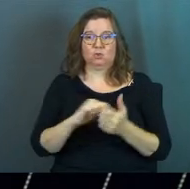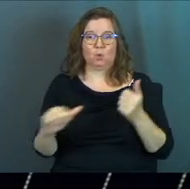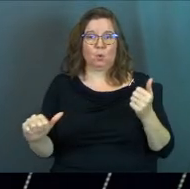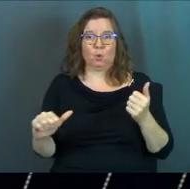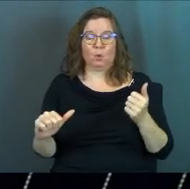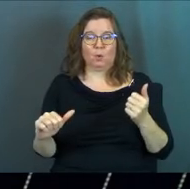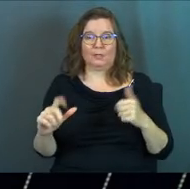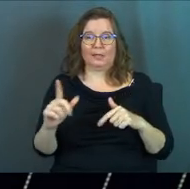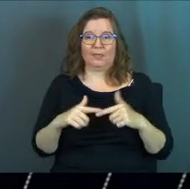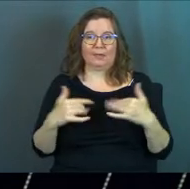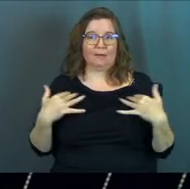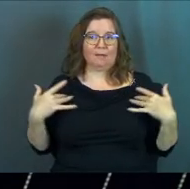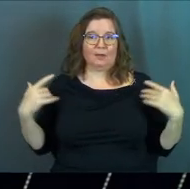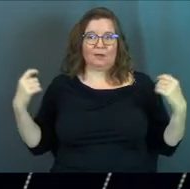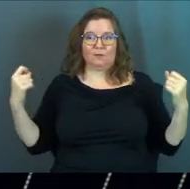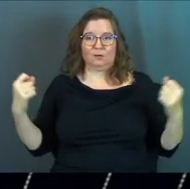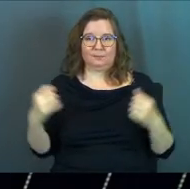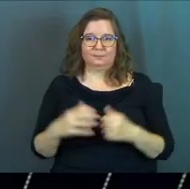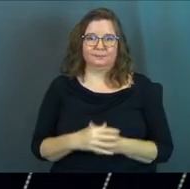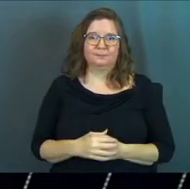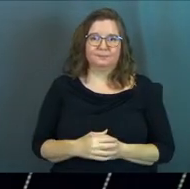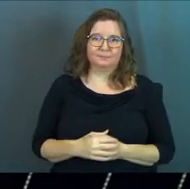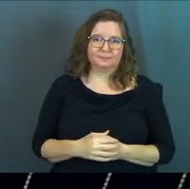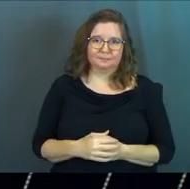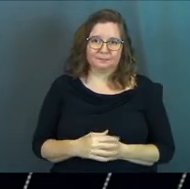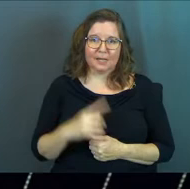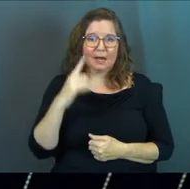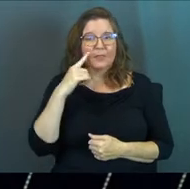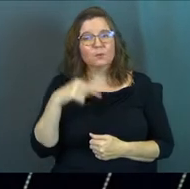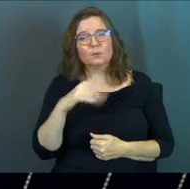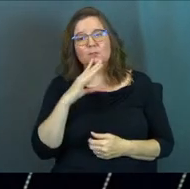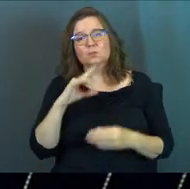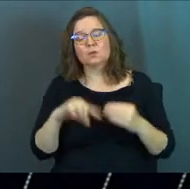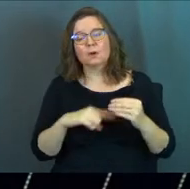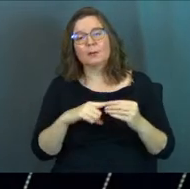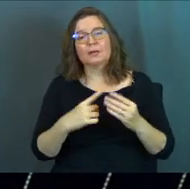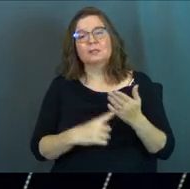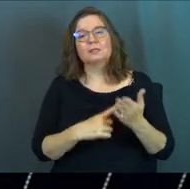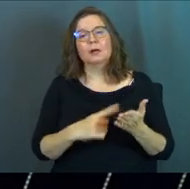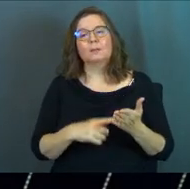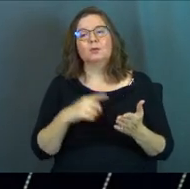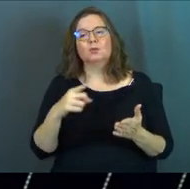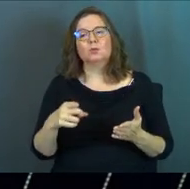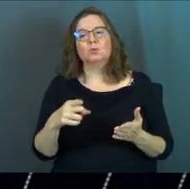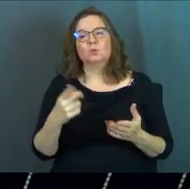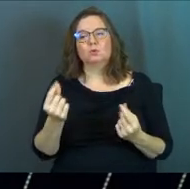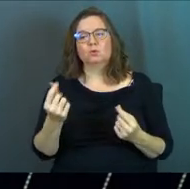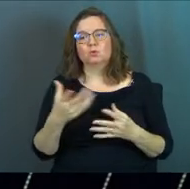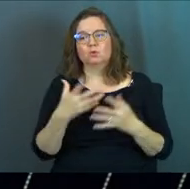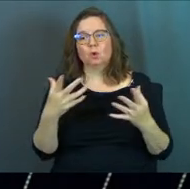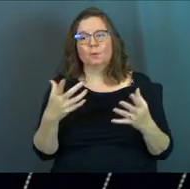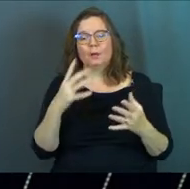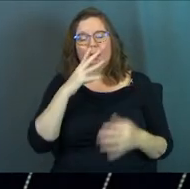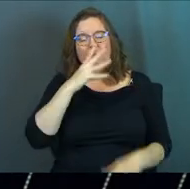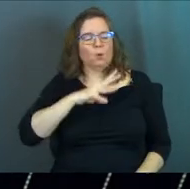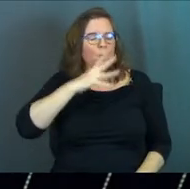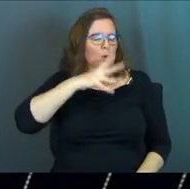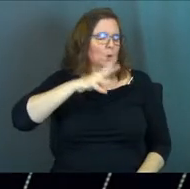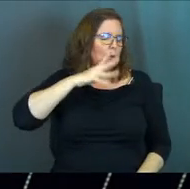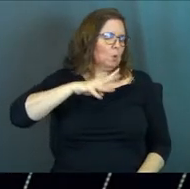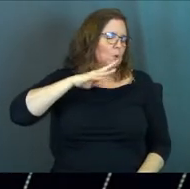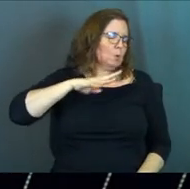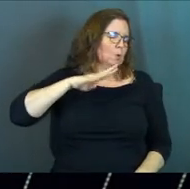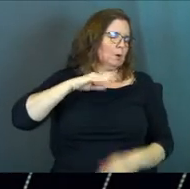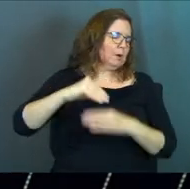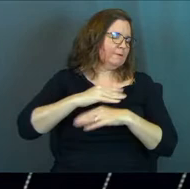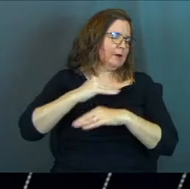beyond recovery. I think what this is talking about is sometimes you do so much ignoring of